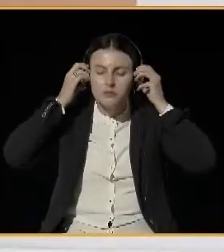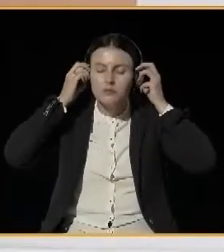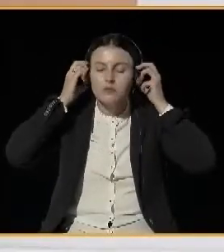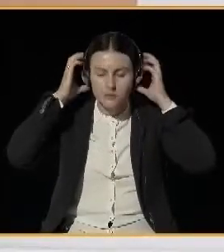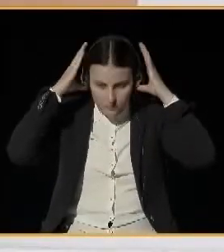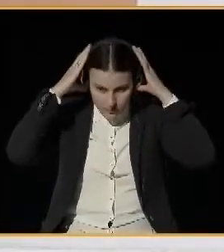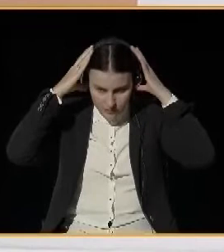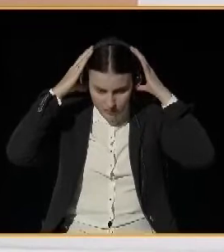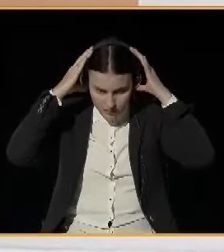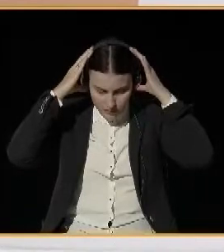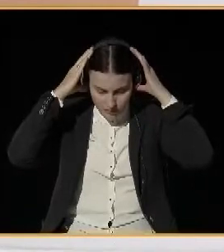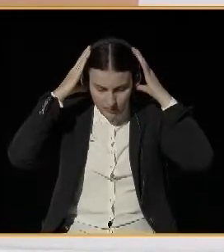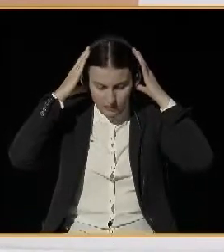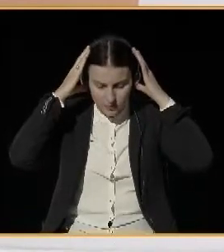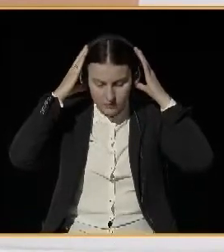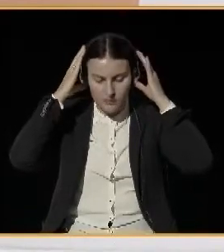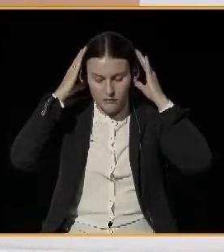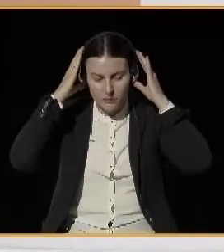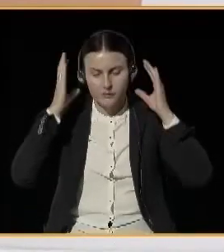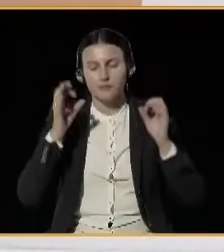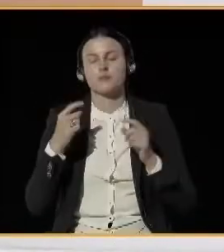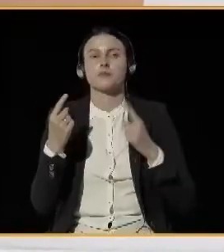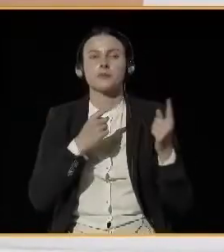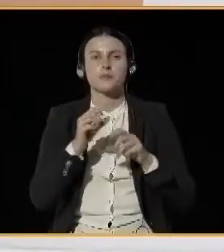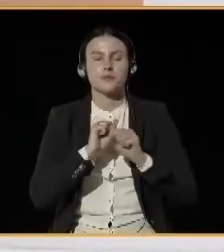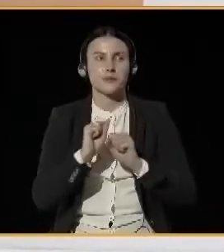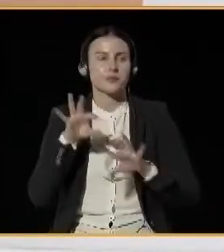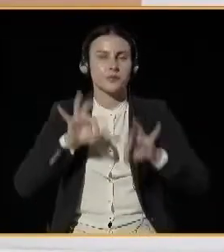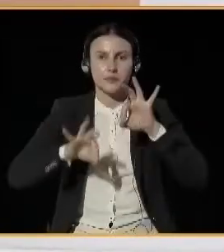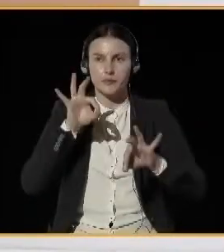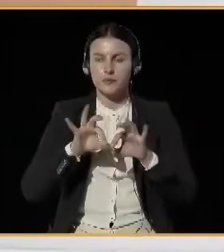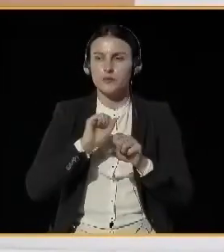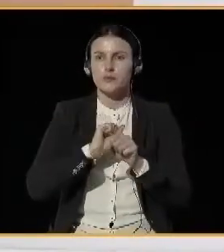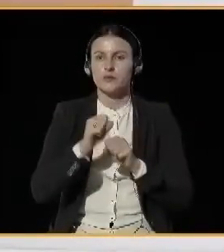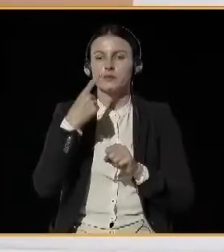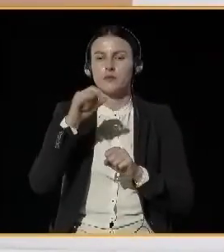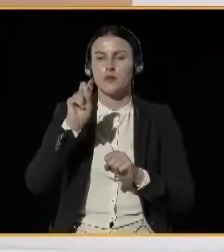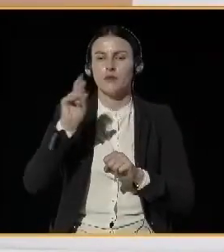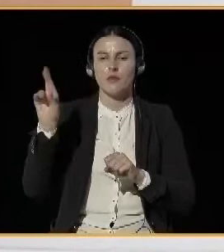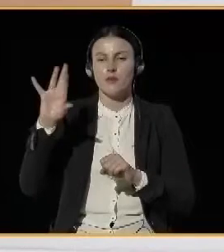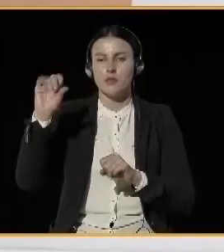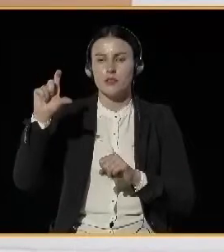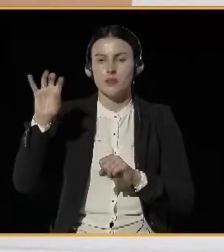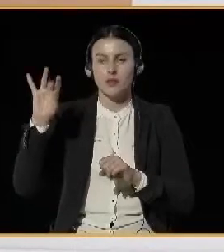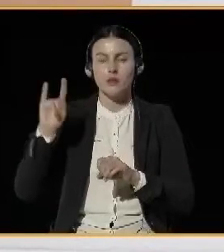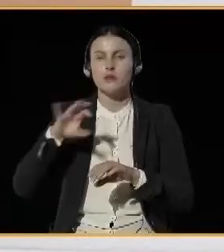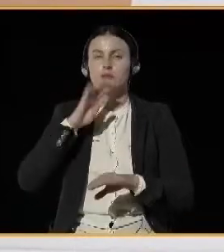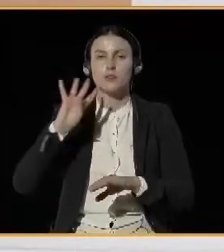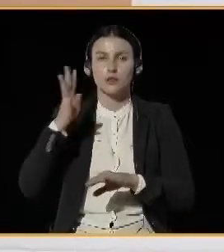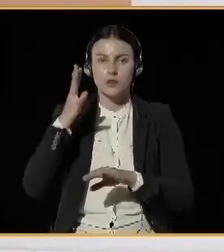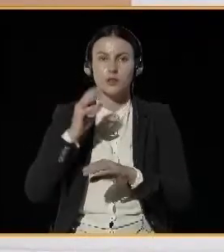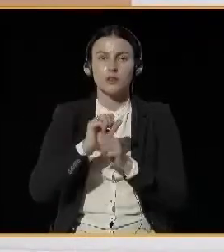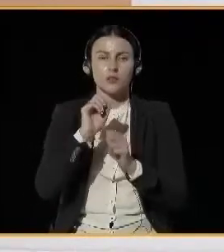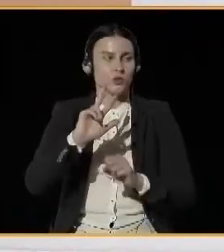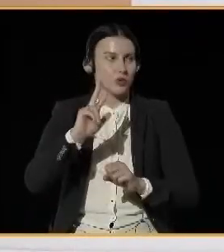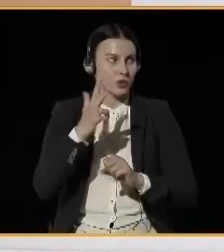diversity for the conference and it's our third session, second parallel session. At the same